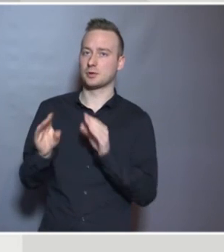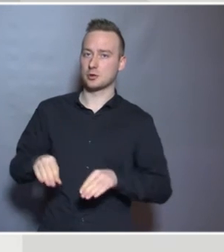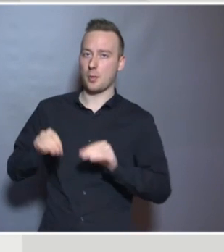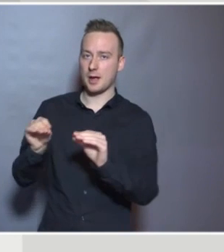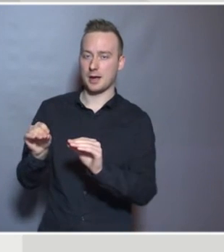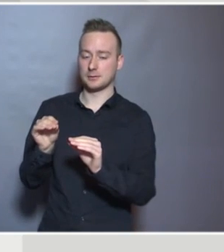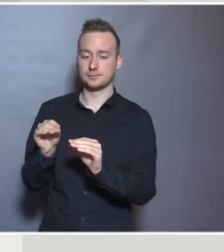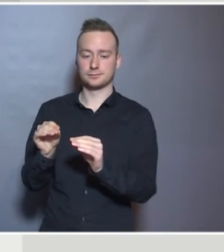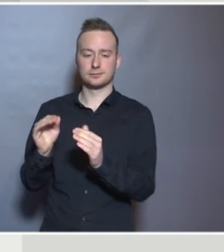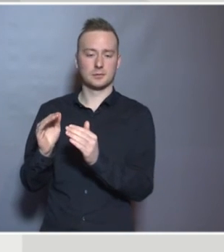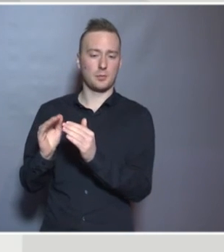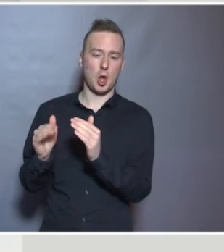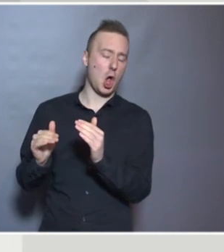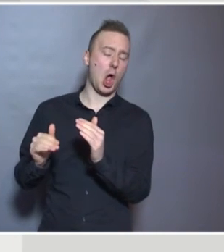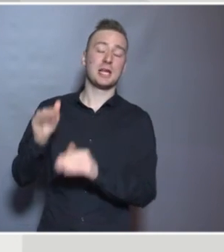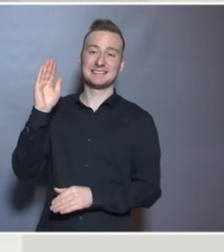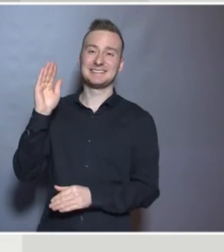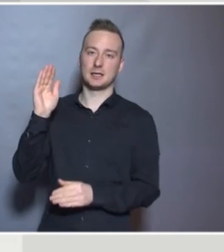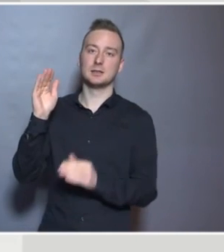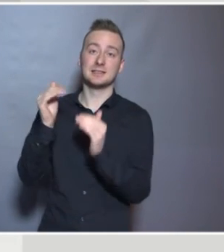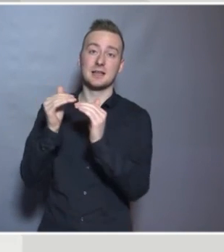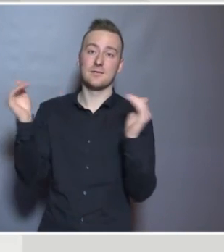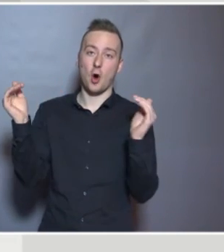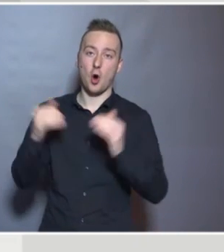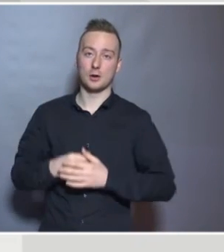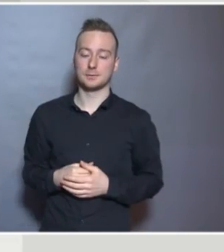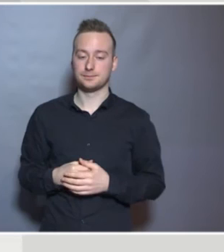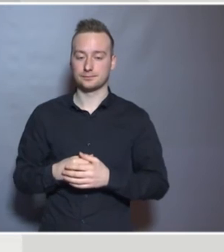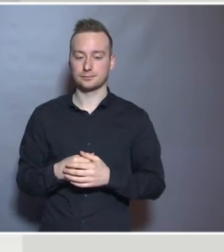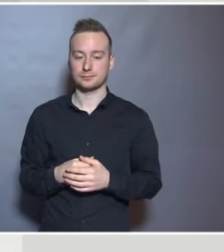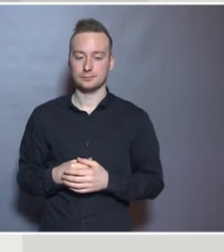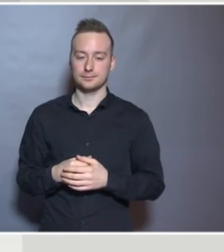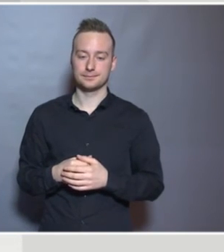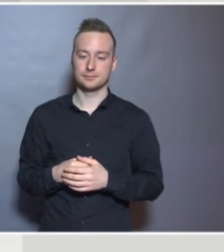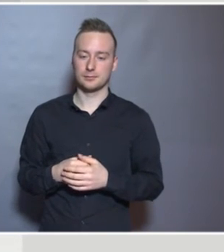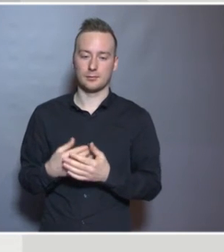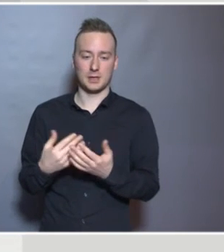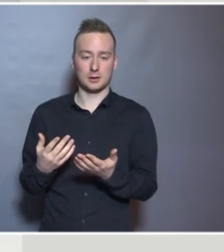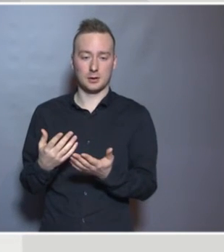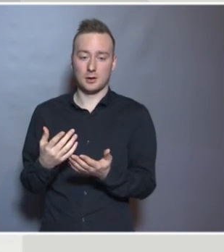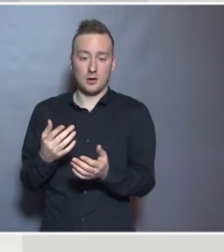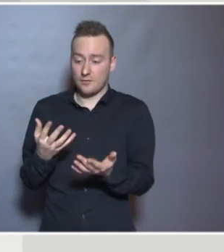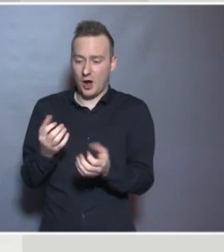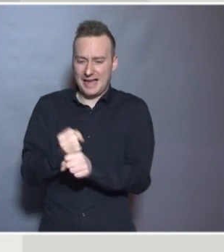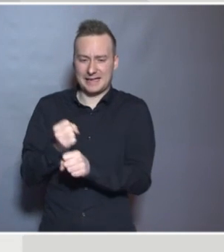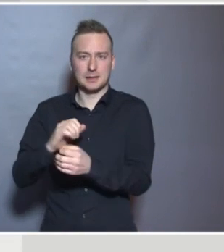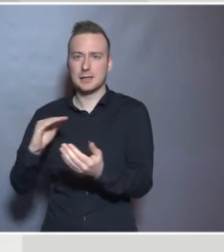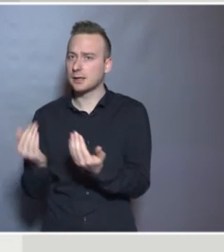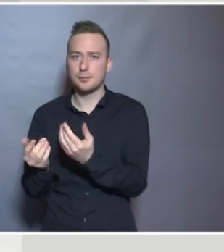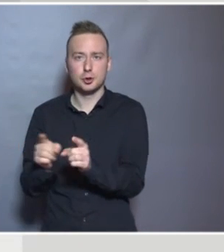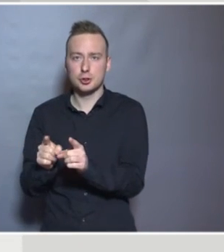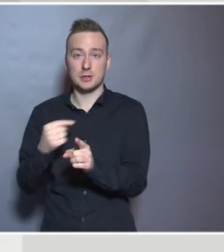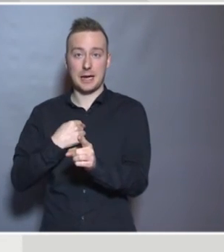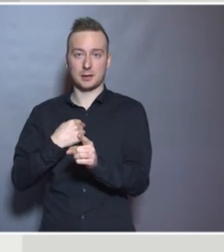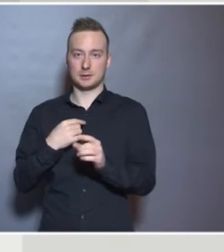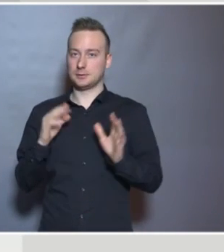levels of special educational needs. Now, I'm saying nothing about that in terms of what that might mean. I'm just presenting